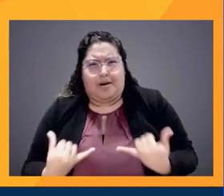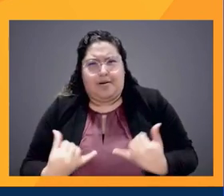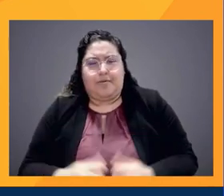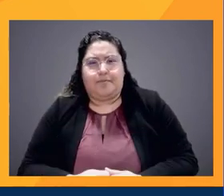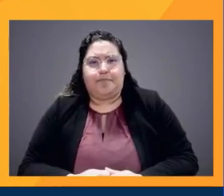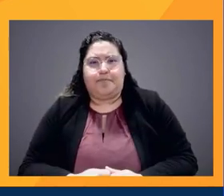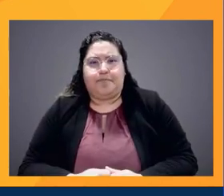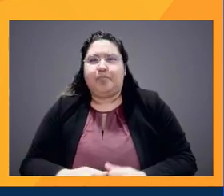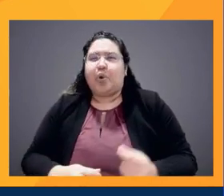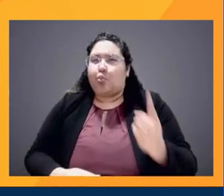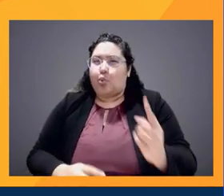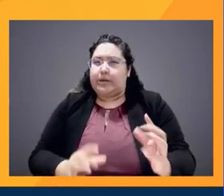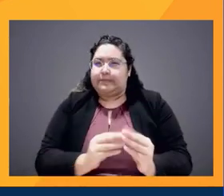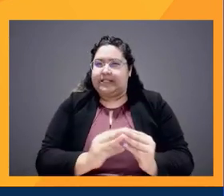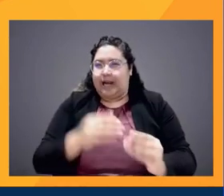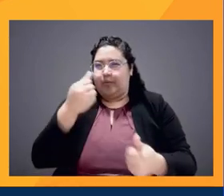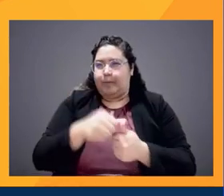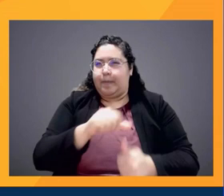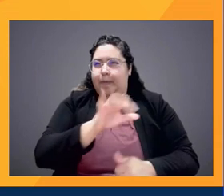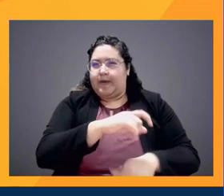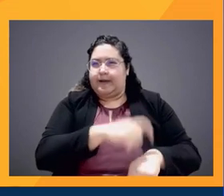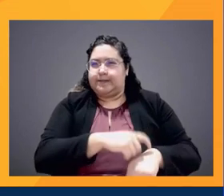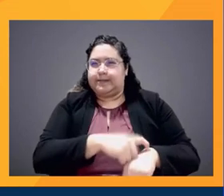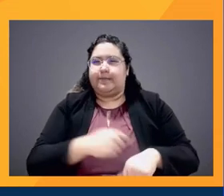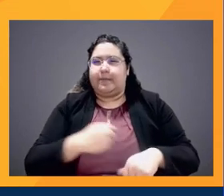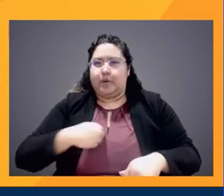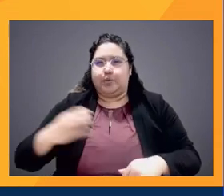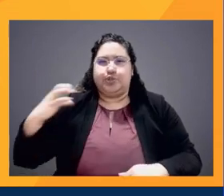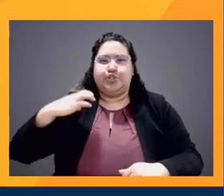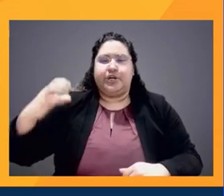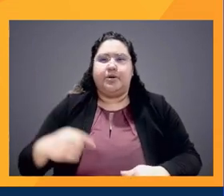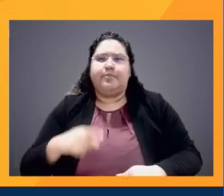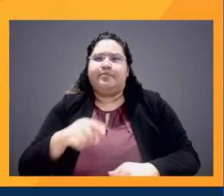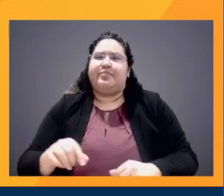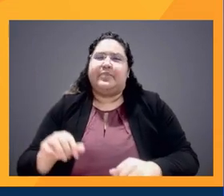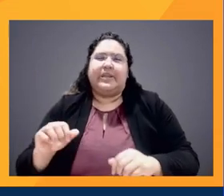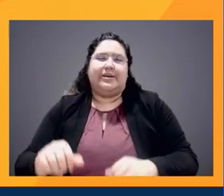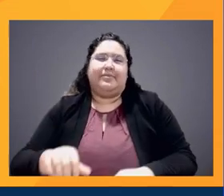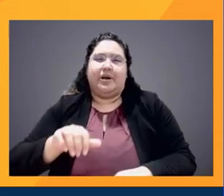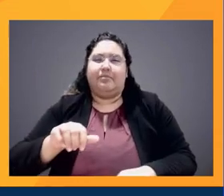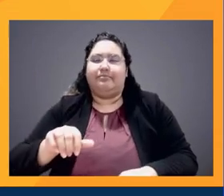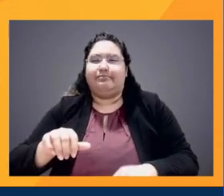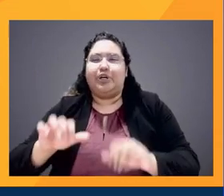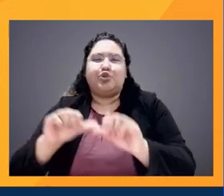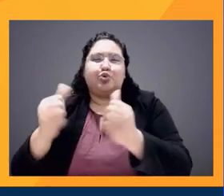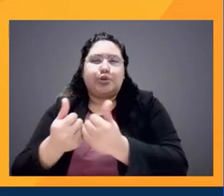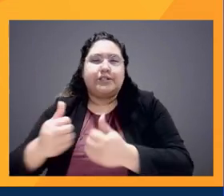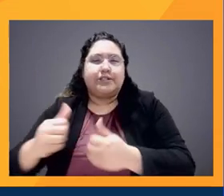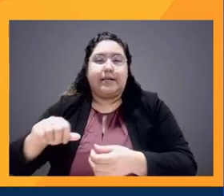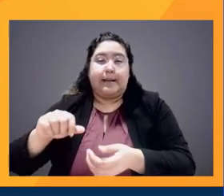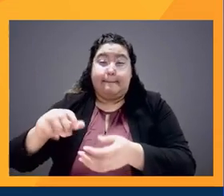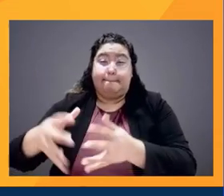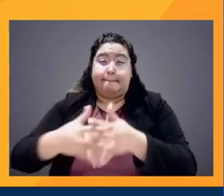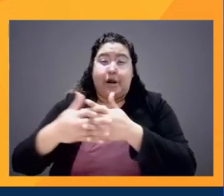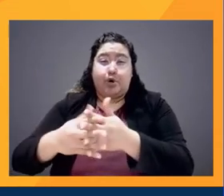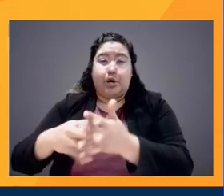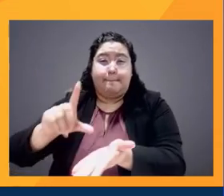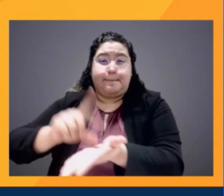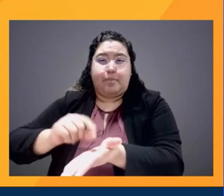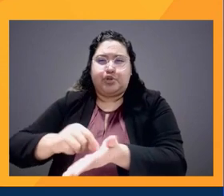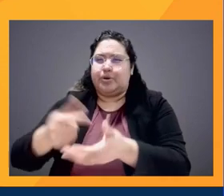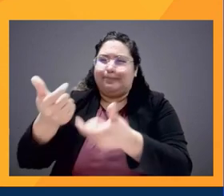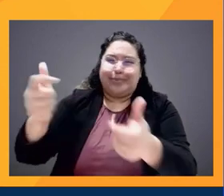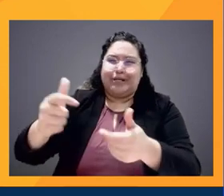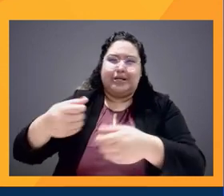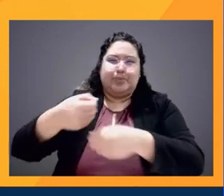I convened a meeting with the Association of American Publishers, the largest producers of books and textbooks in America. And I asked one of the CEOs